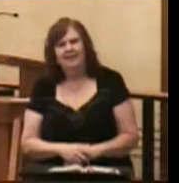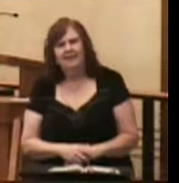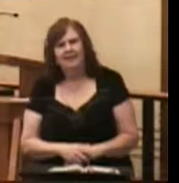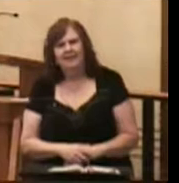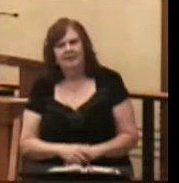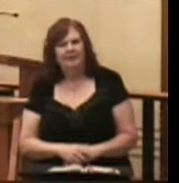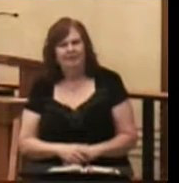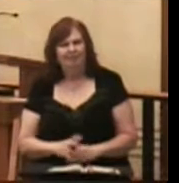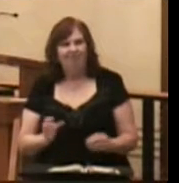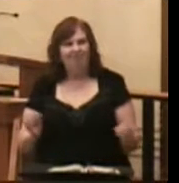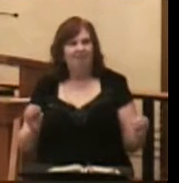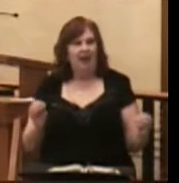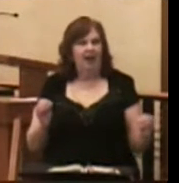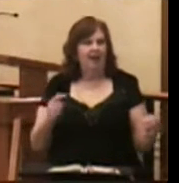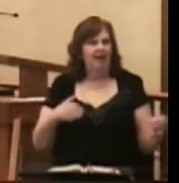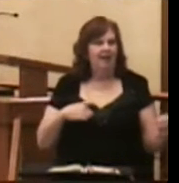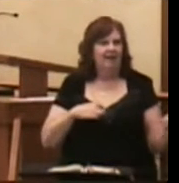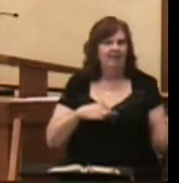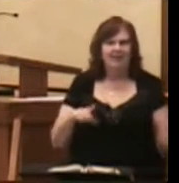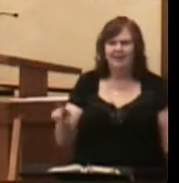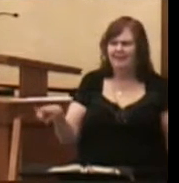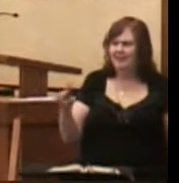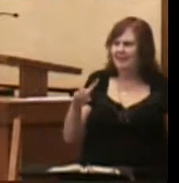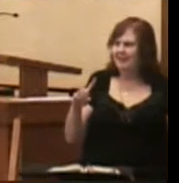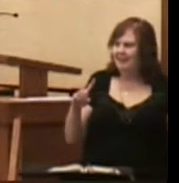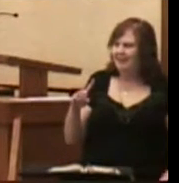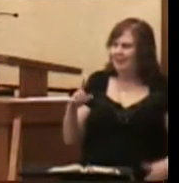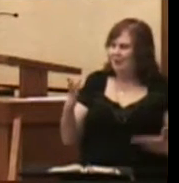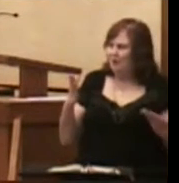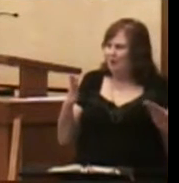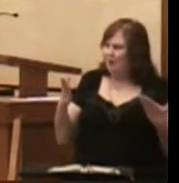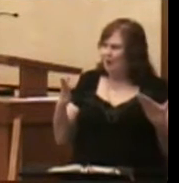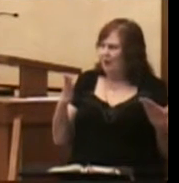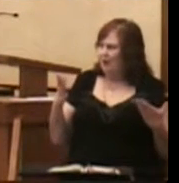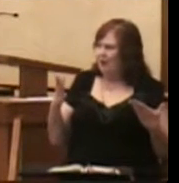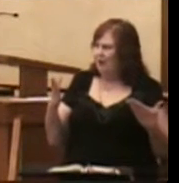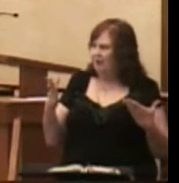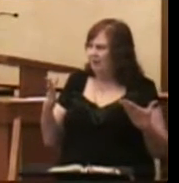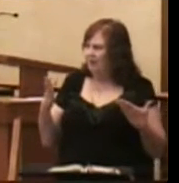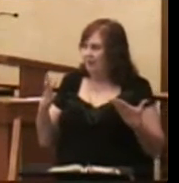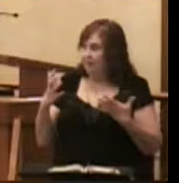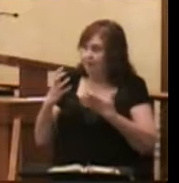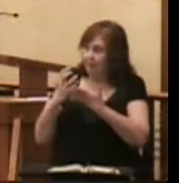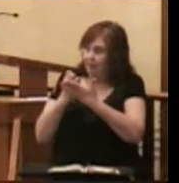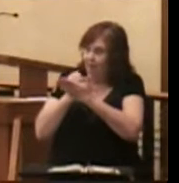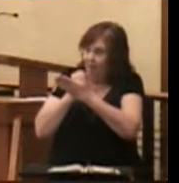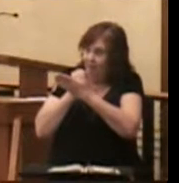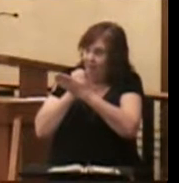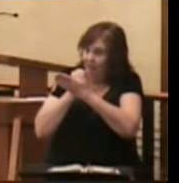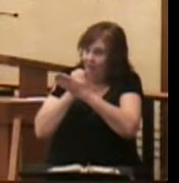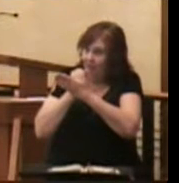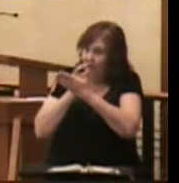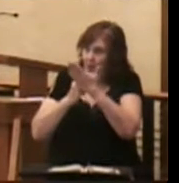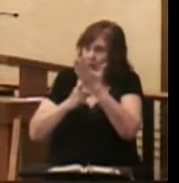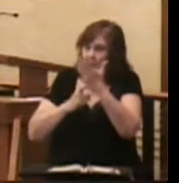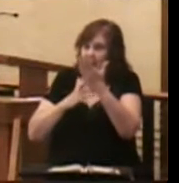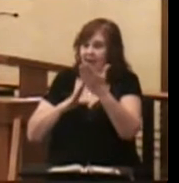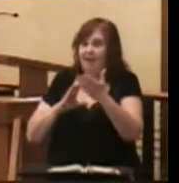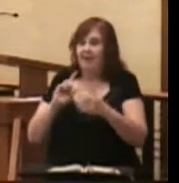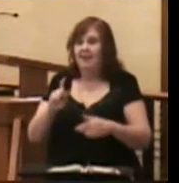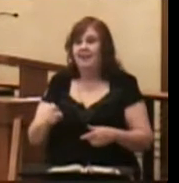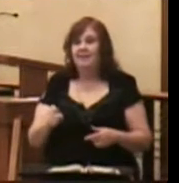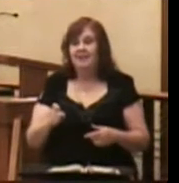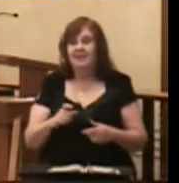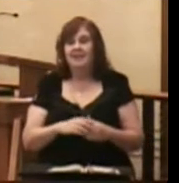None of us, not even the most long-serving among us, deserve what God gives to us,